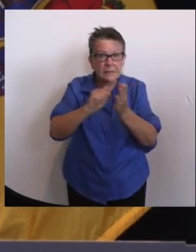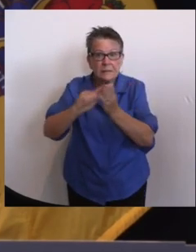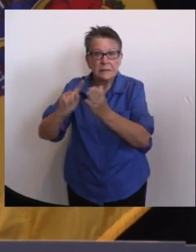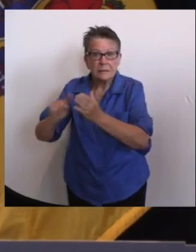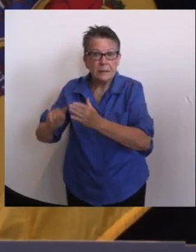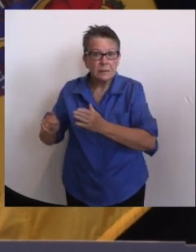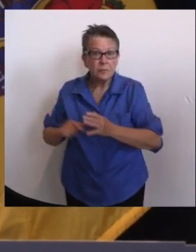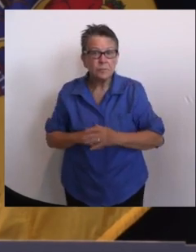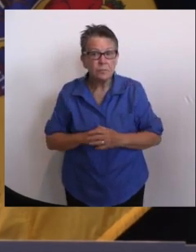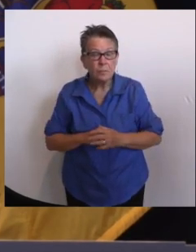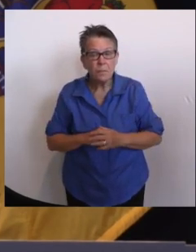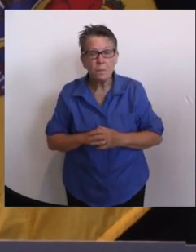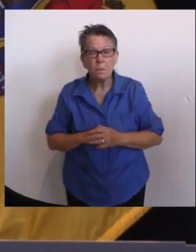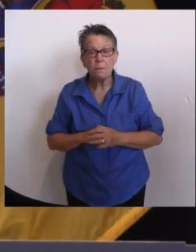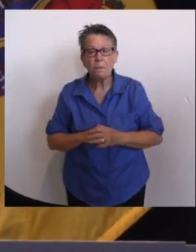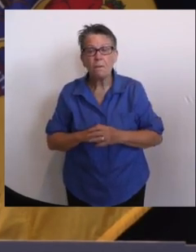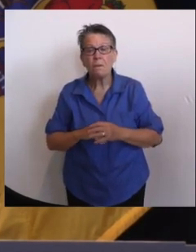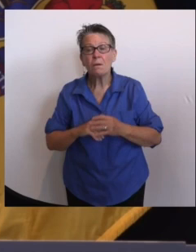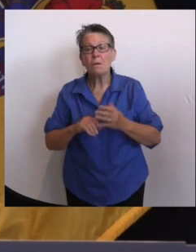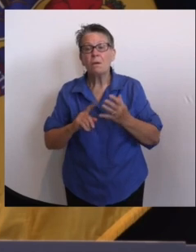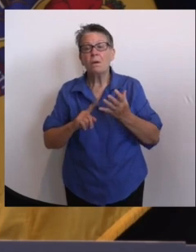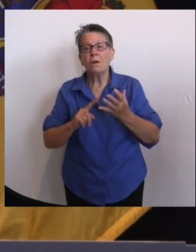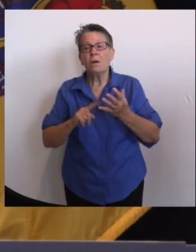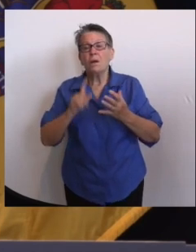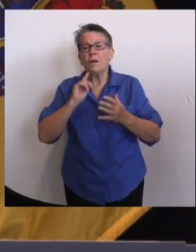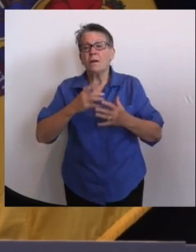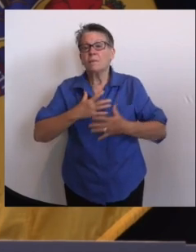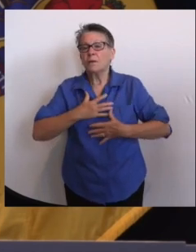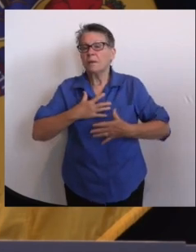sorry? Ventilator use. Okay. Yeah. Thank you.